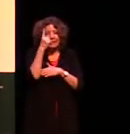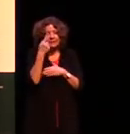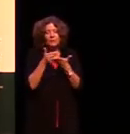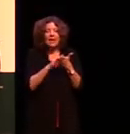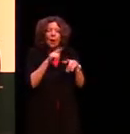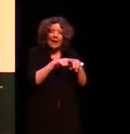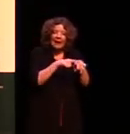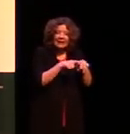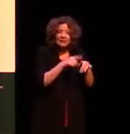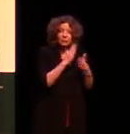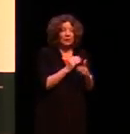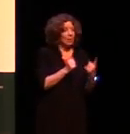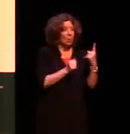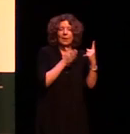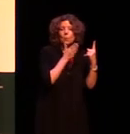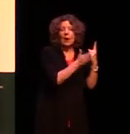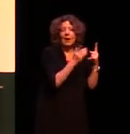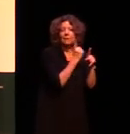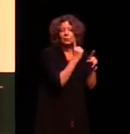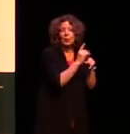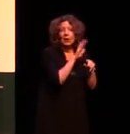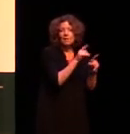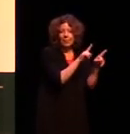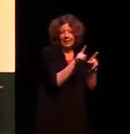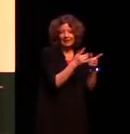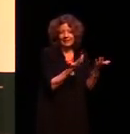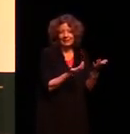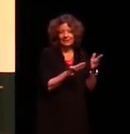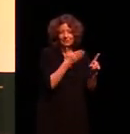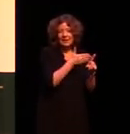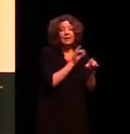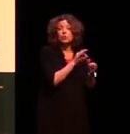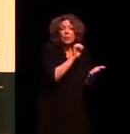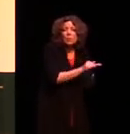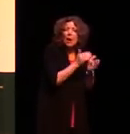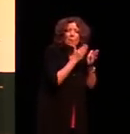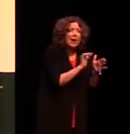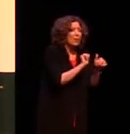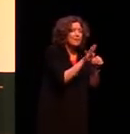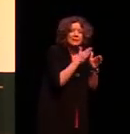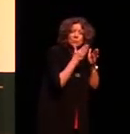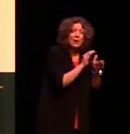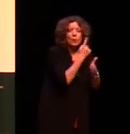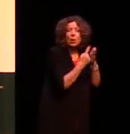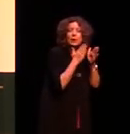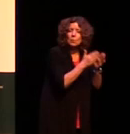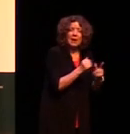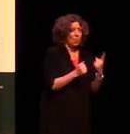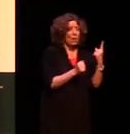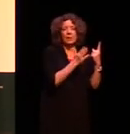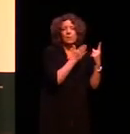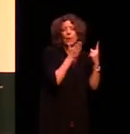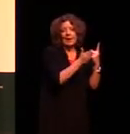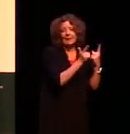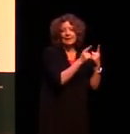English is really just one way of talking about things and it's not the right way or the best way or the only way it's just one and there are